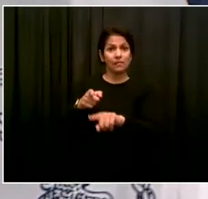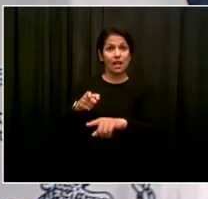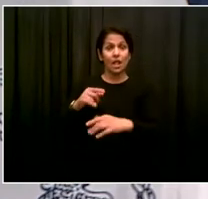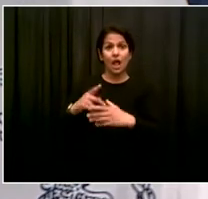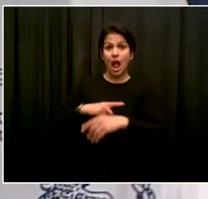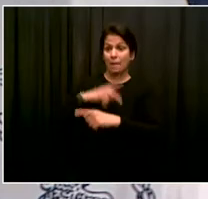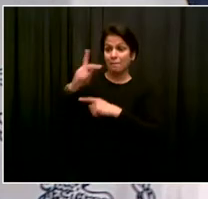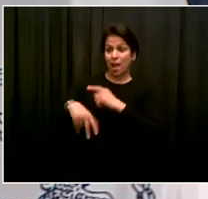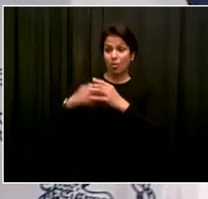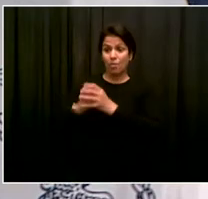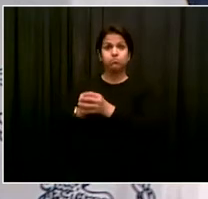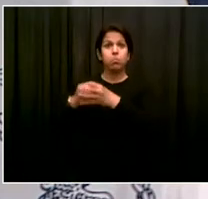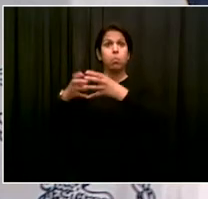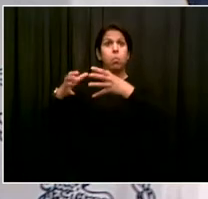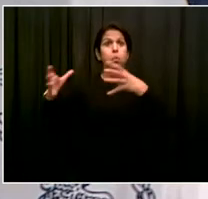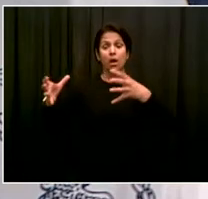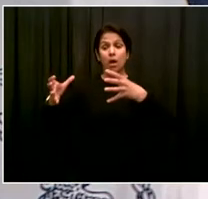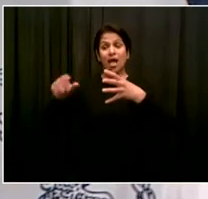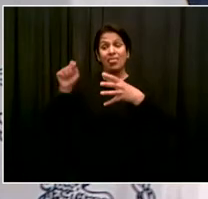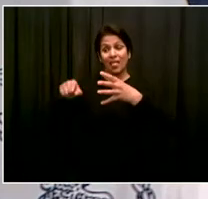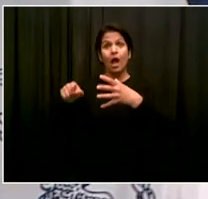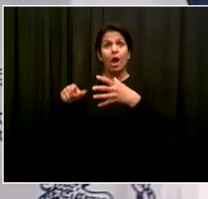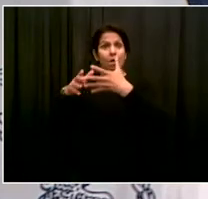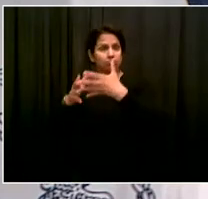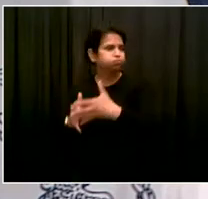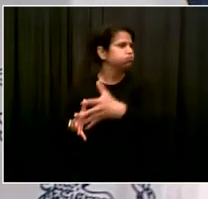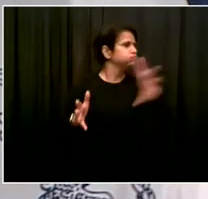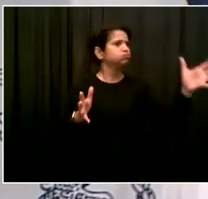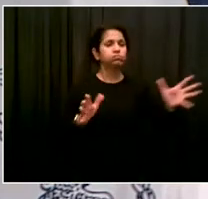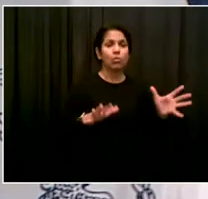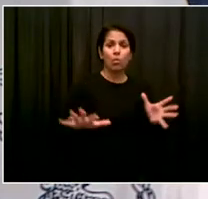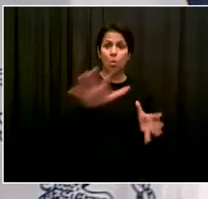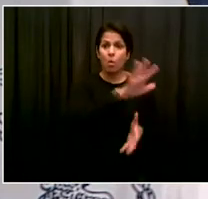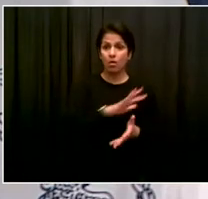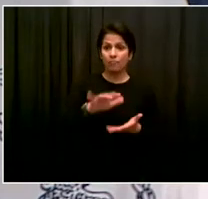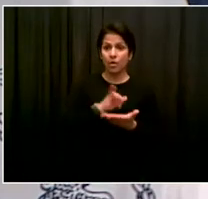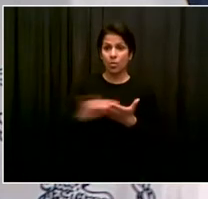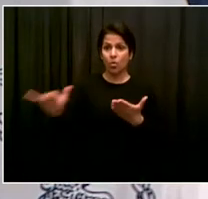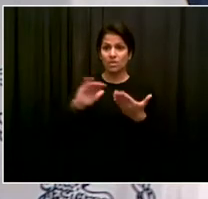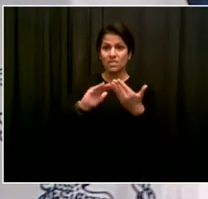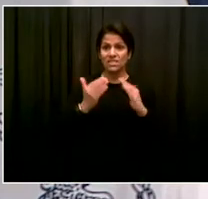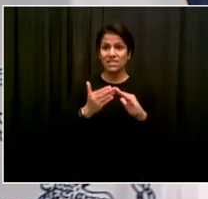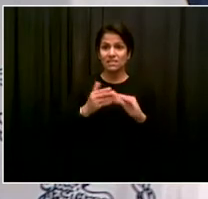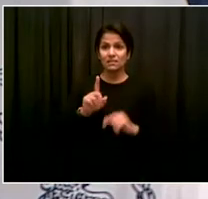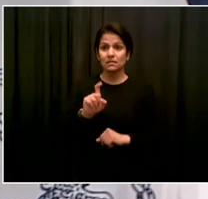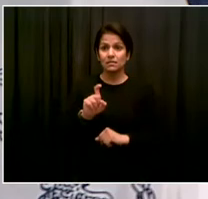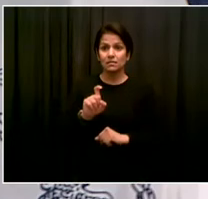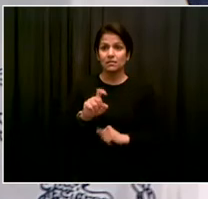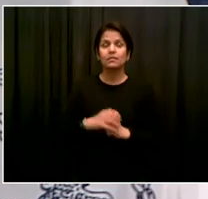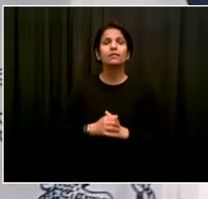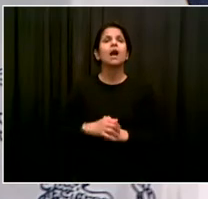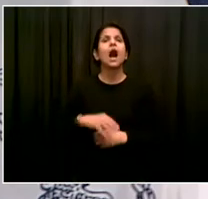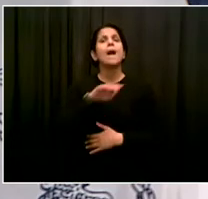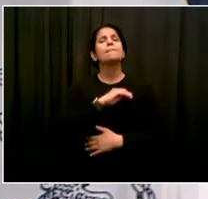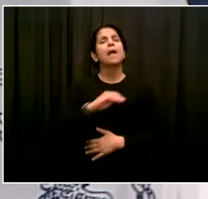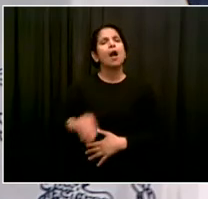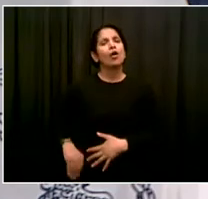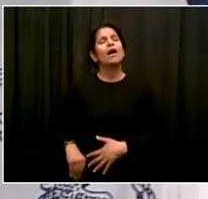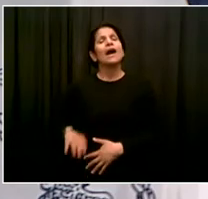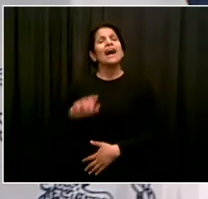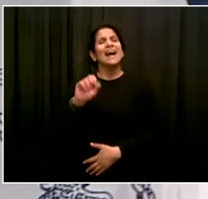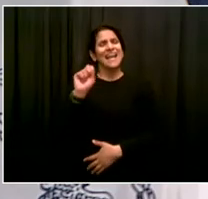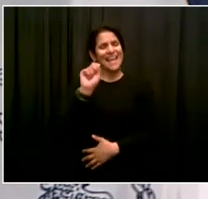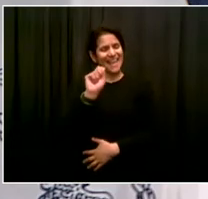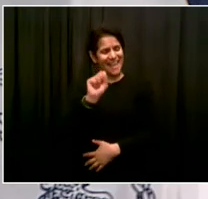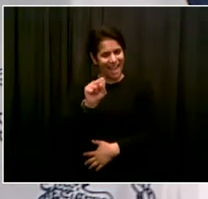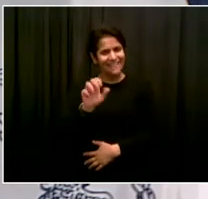sure, Katie. And look, composting, again, I'm personally very committed to it. We're going to